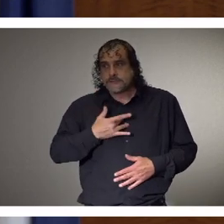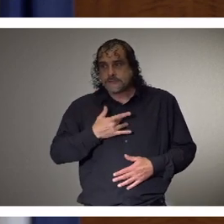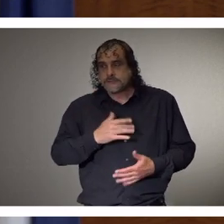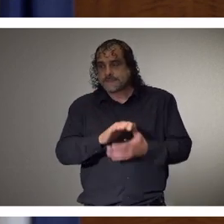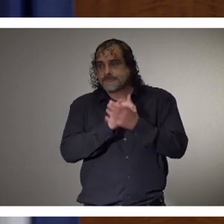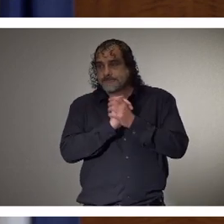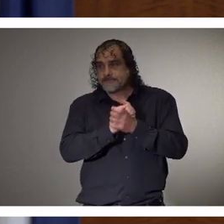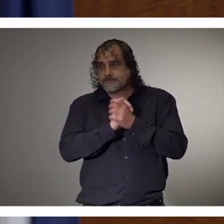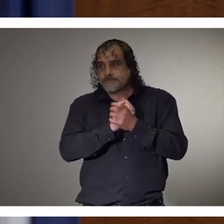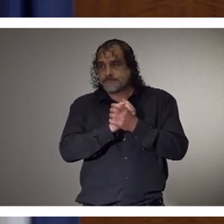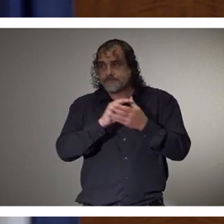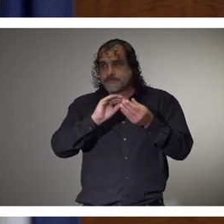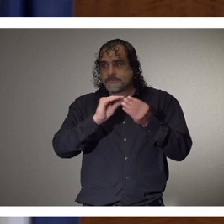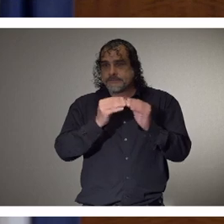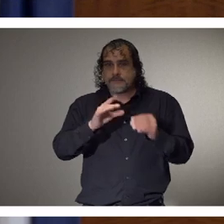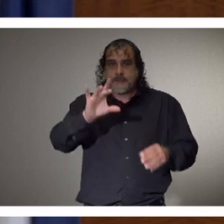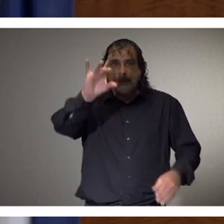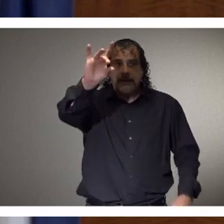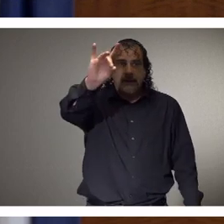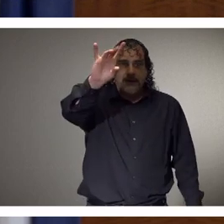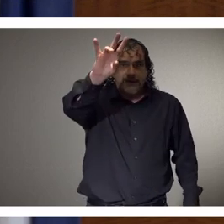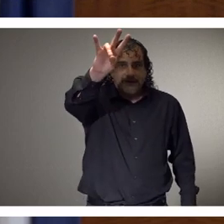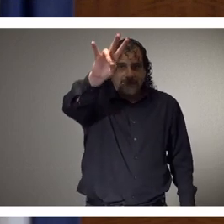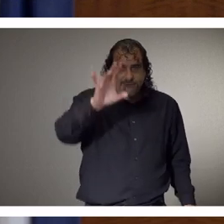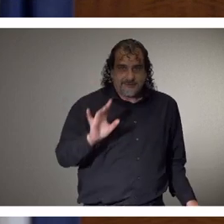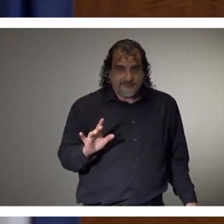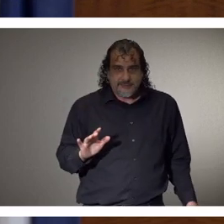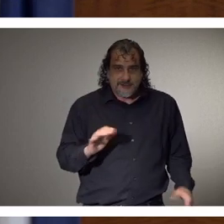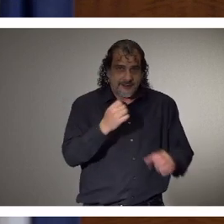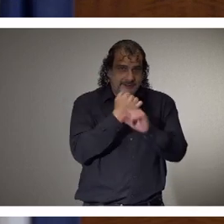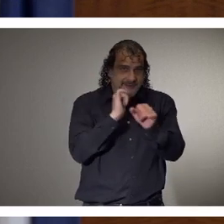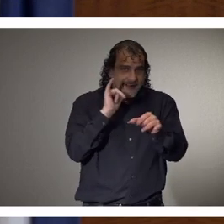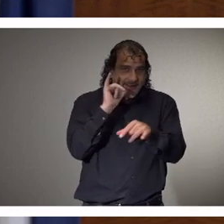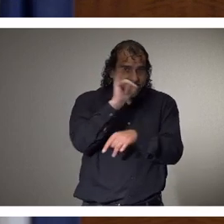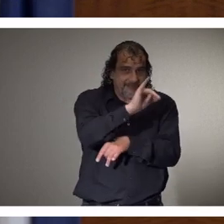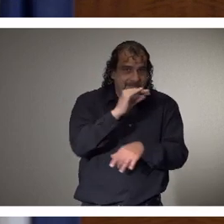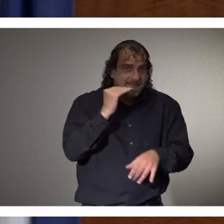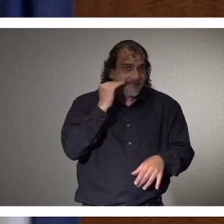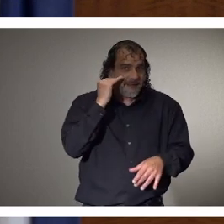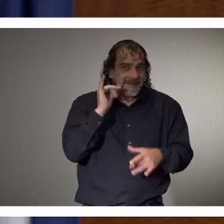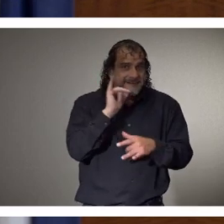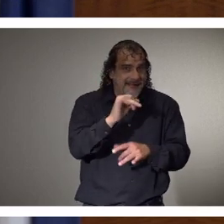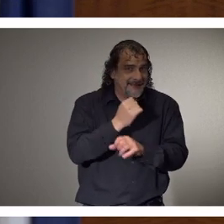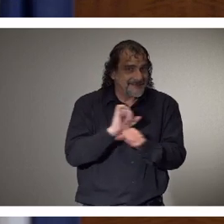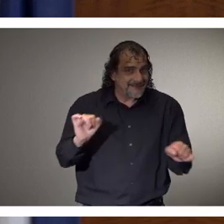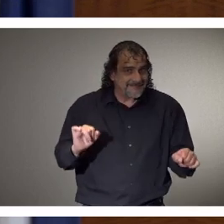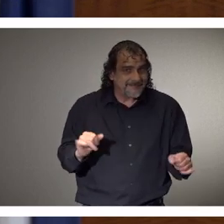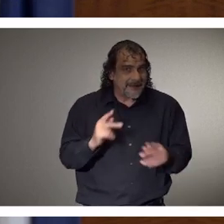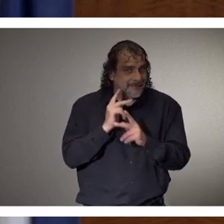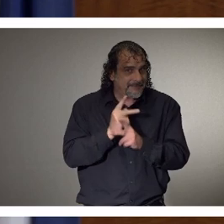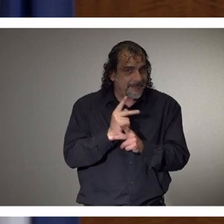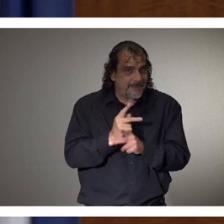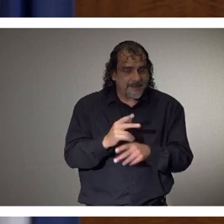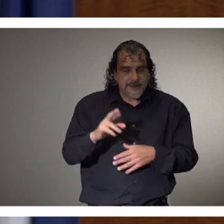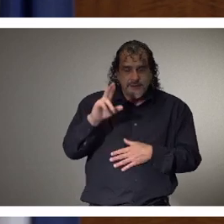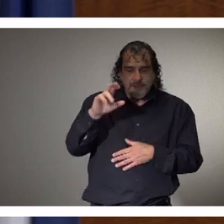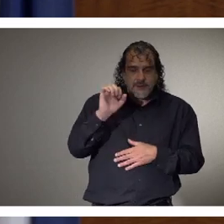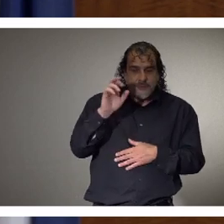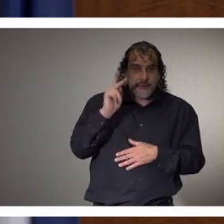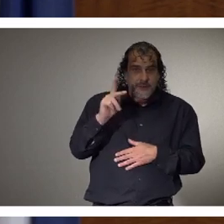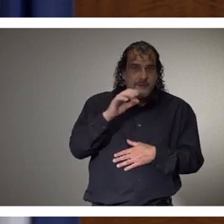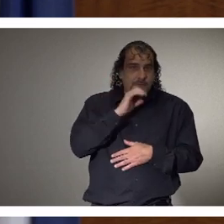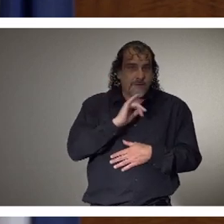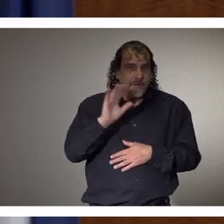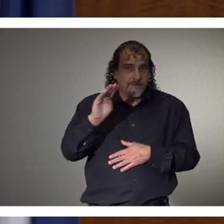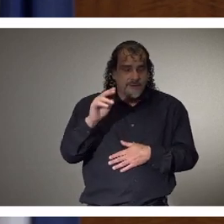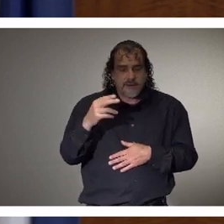Congratulations on number 87. Stay safe, stay home, and be careful. Britt Baker is turning 15 today.